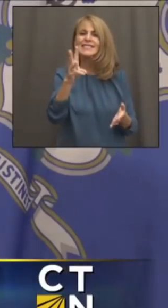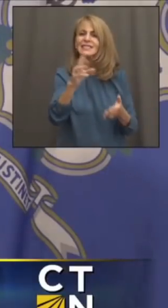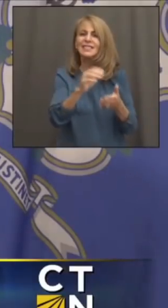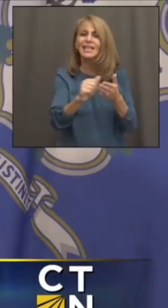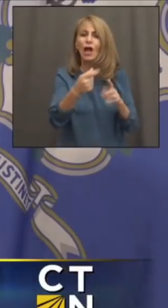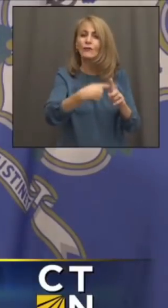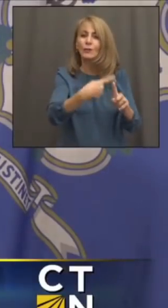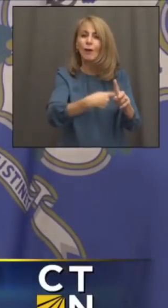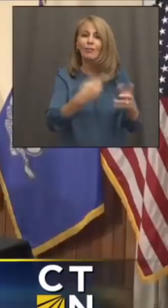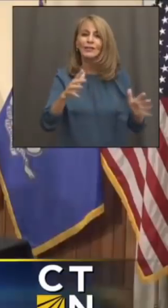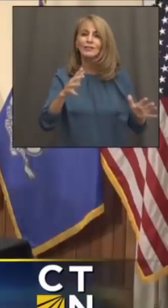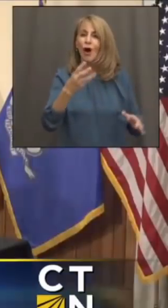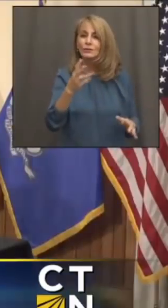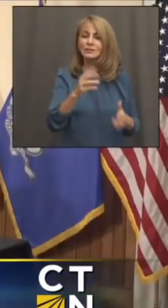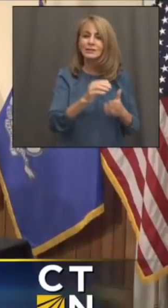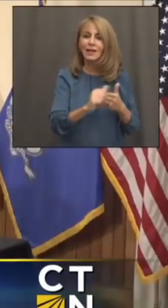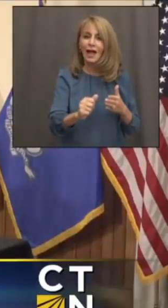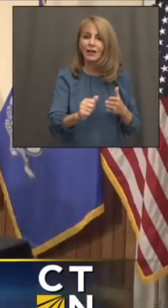category?